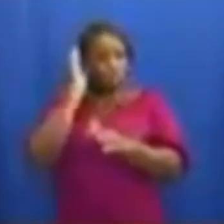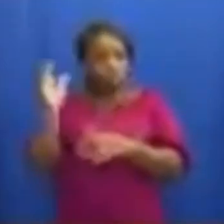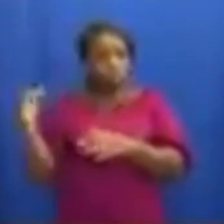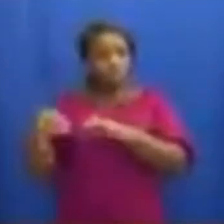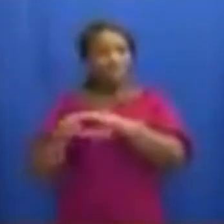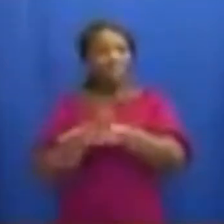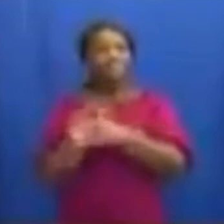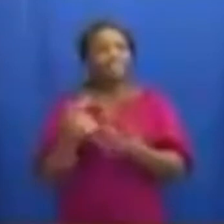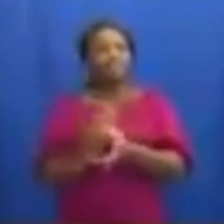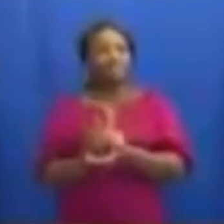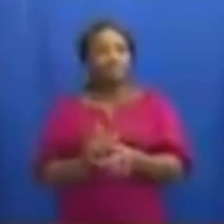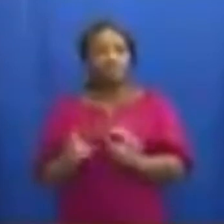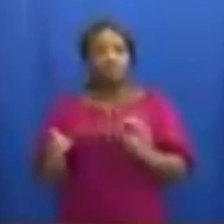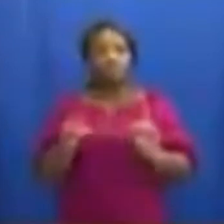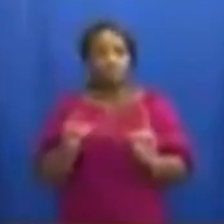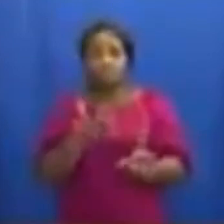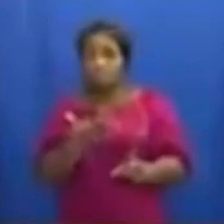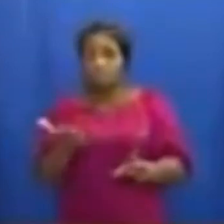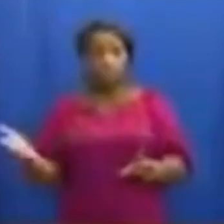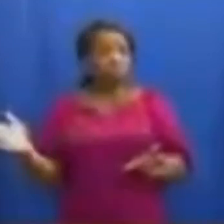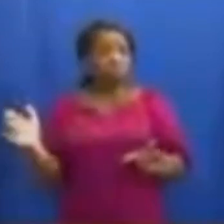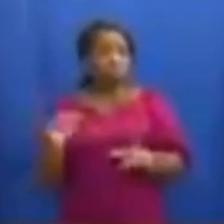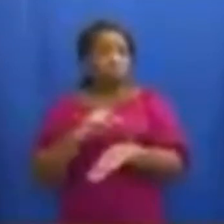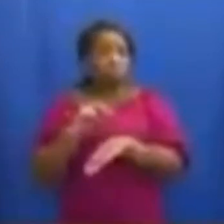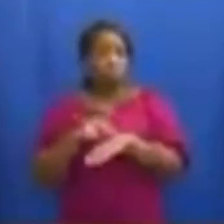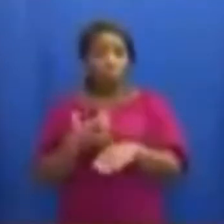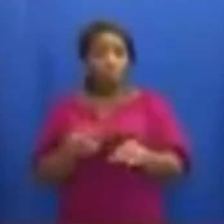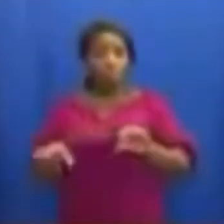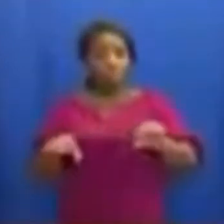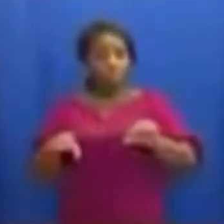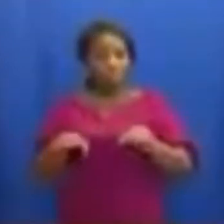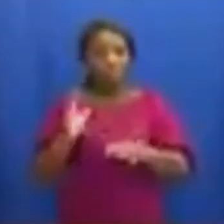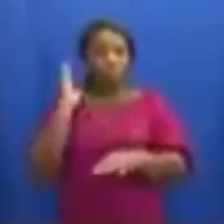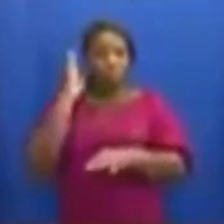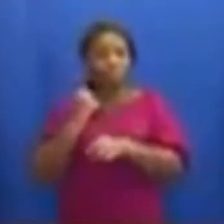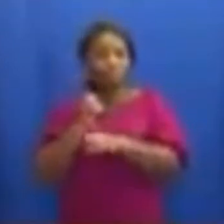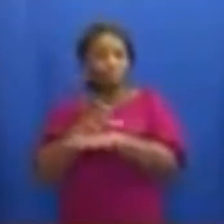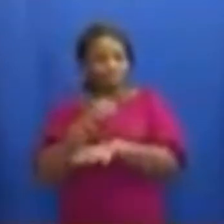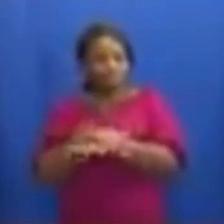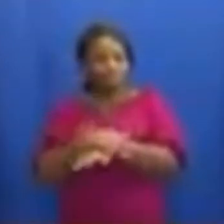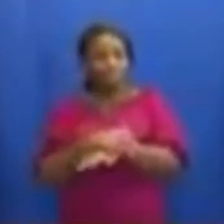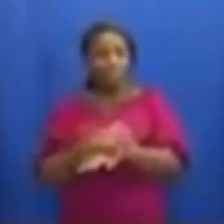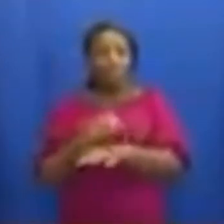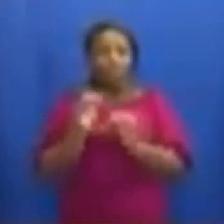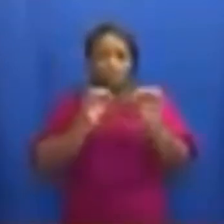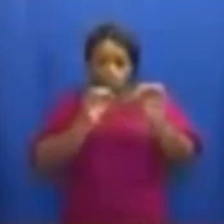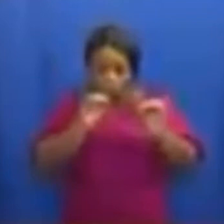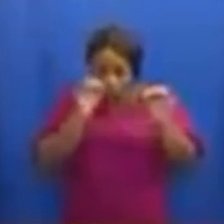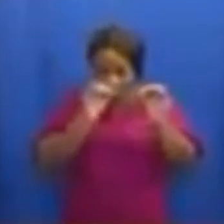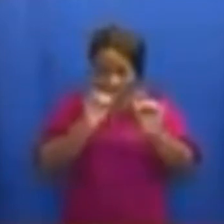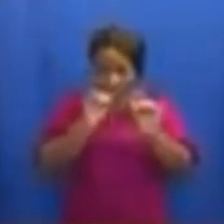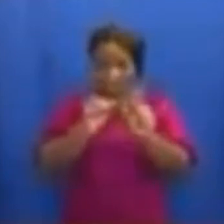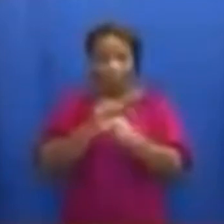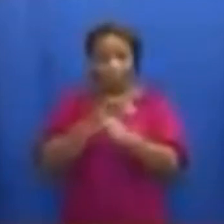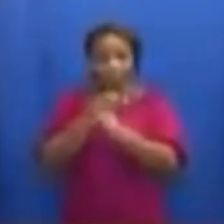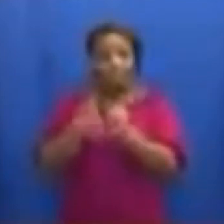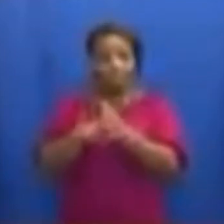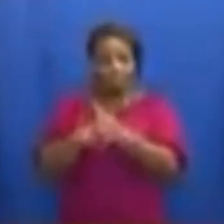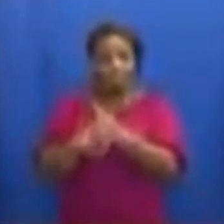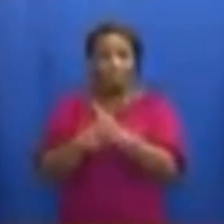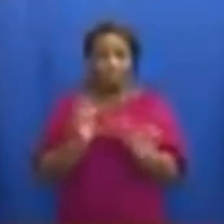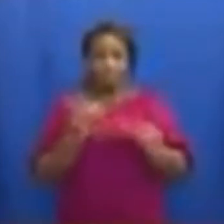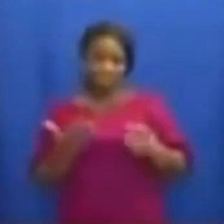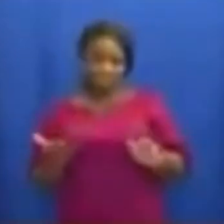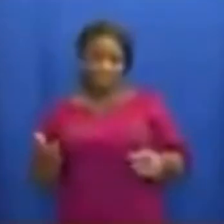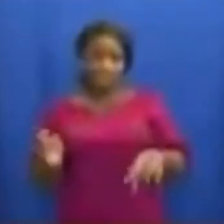Ghana to go about their lawful activities and will be advised to continue to observe COVID-19 safety precautions